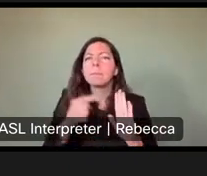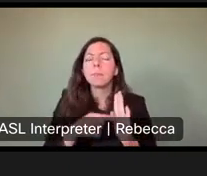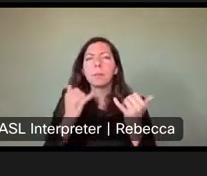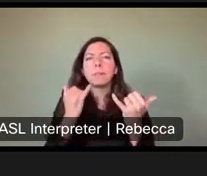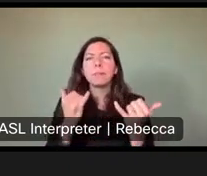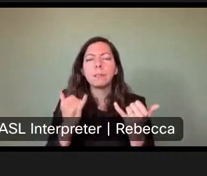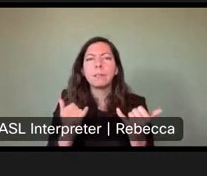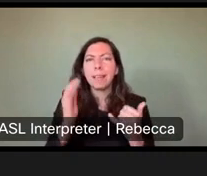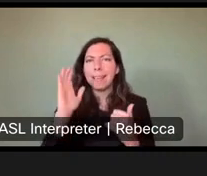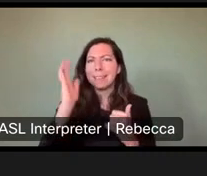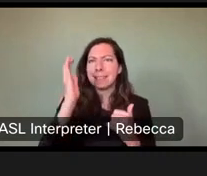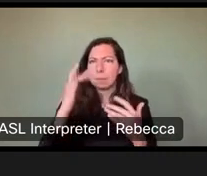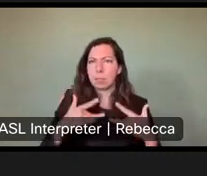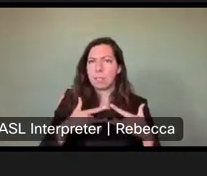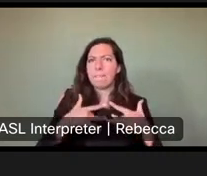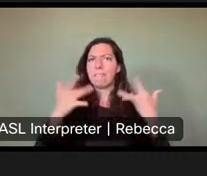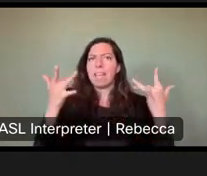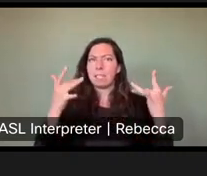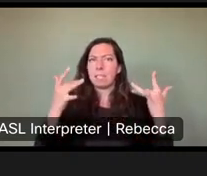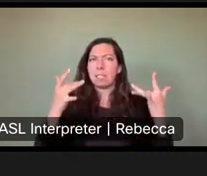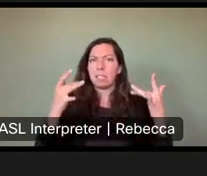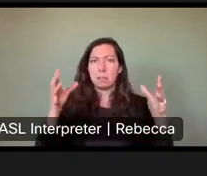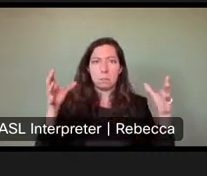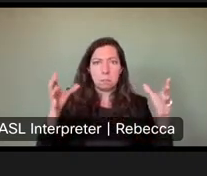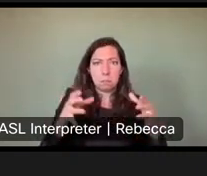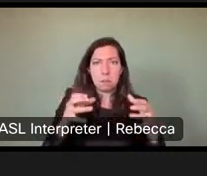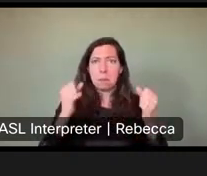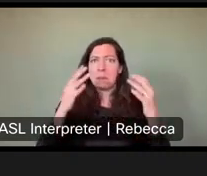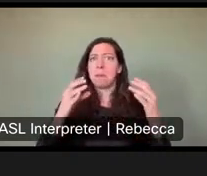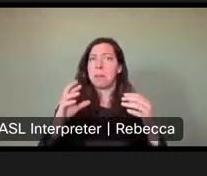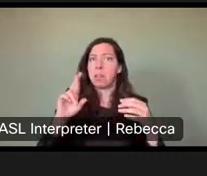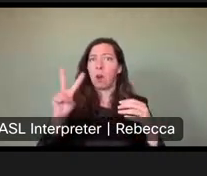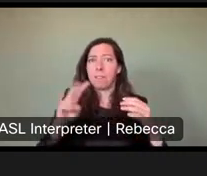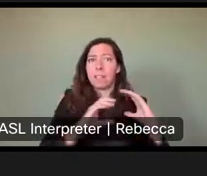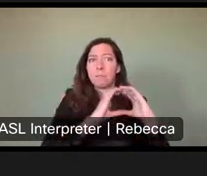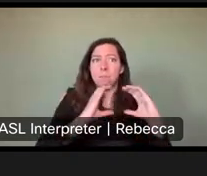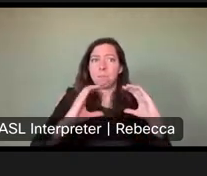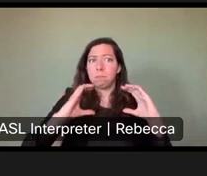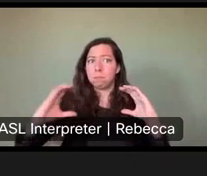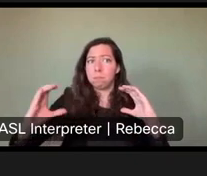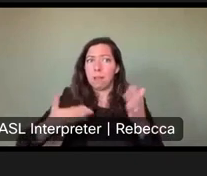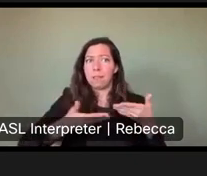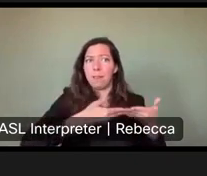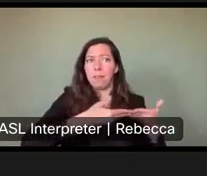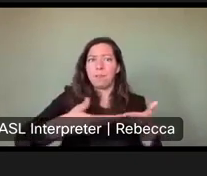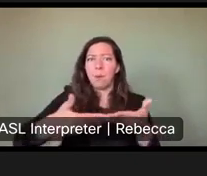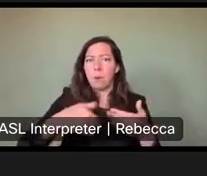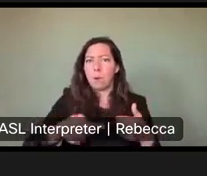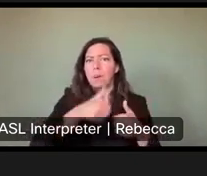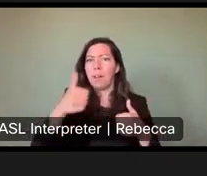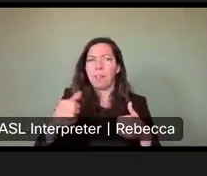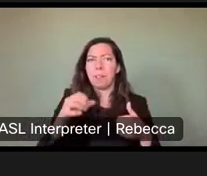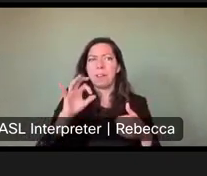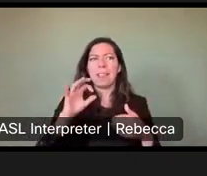kind of an event. And there's a bunch of campers here who have towed a bunch of flatbeds in with various